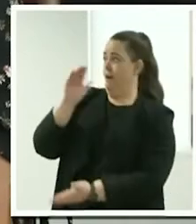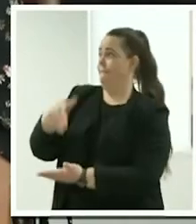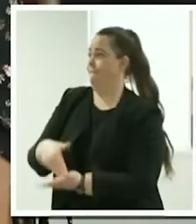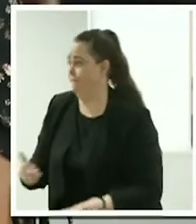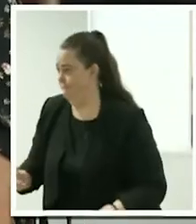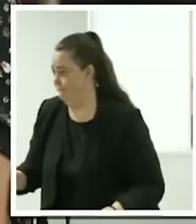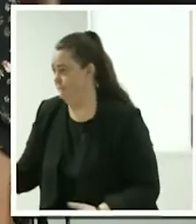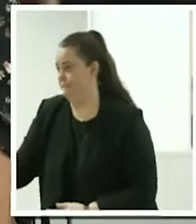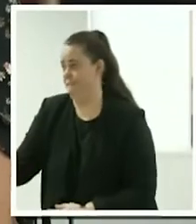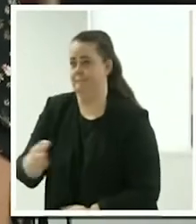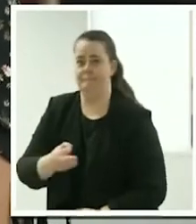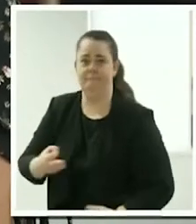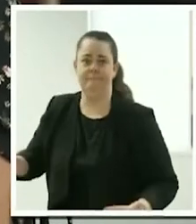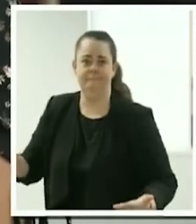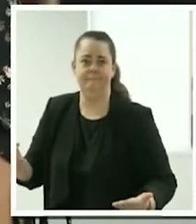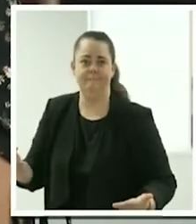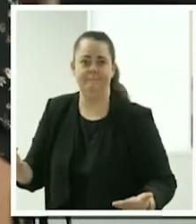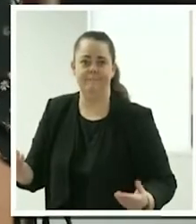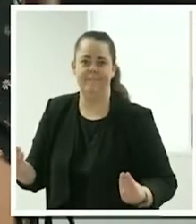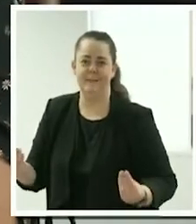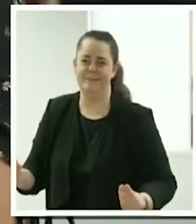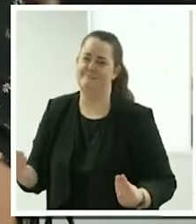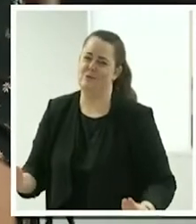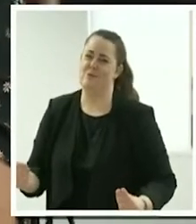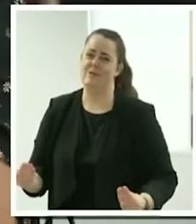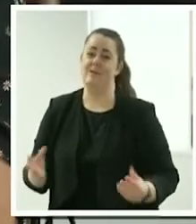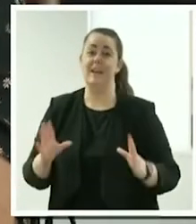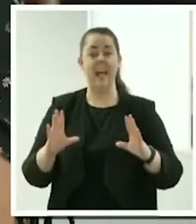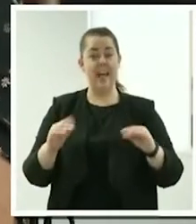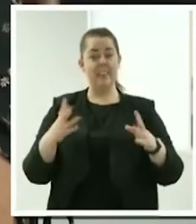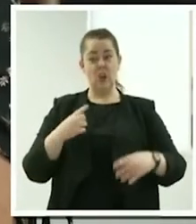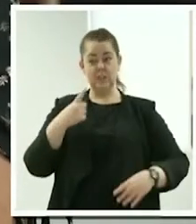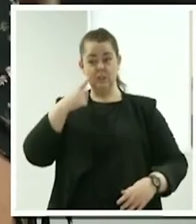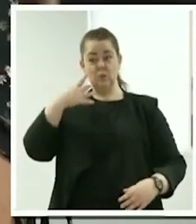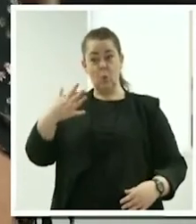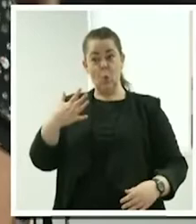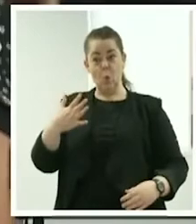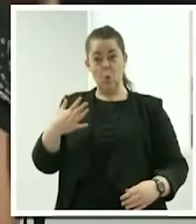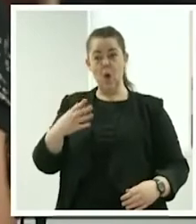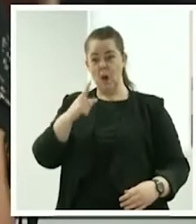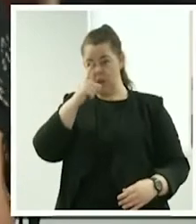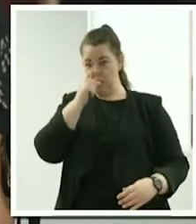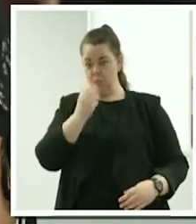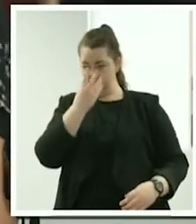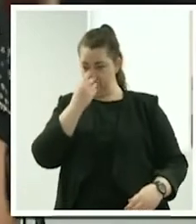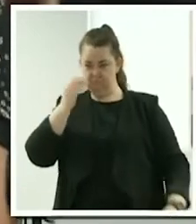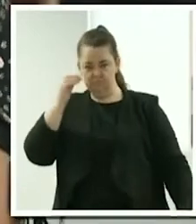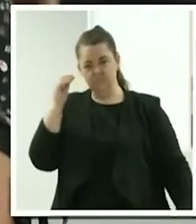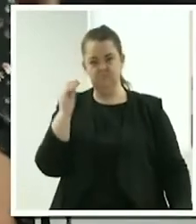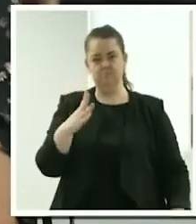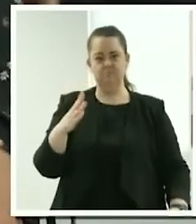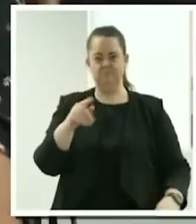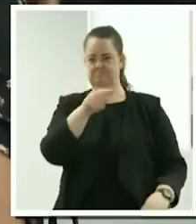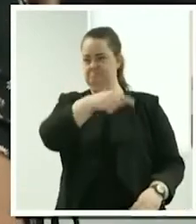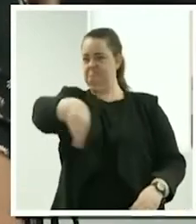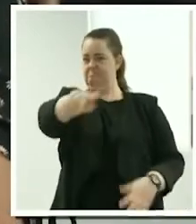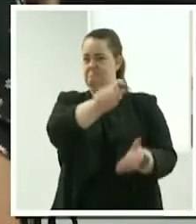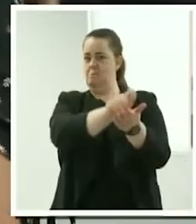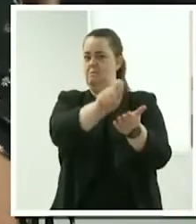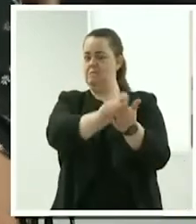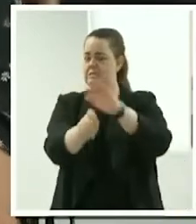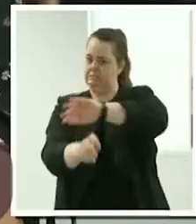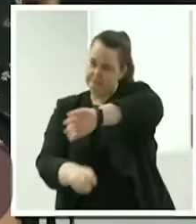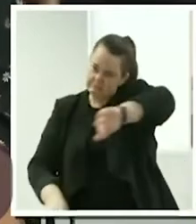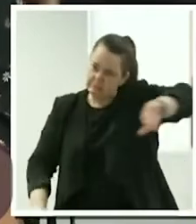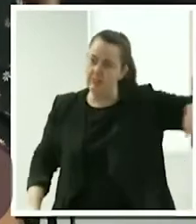saw what the Mabel platform could provide me by seeing Peter on a panel on TV,